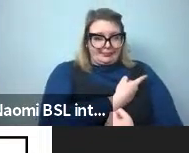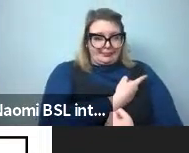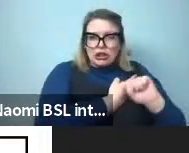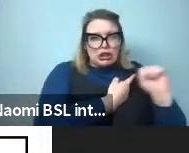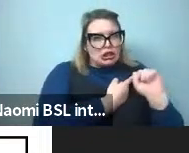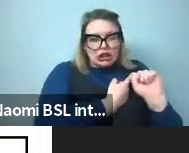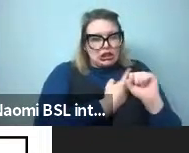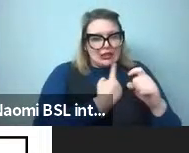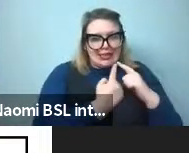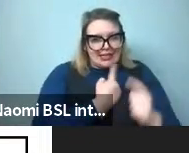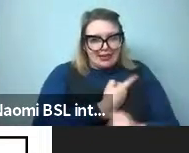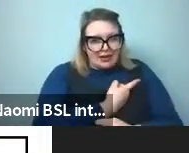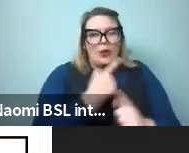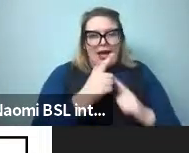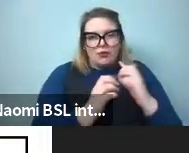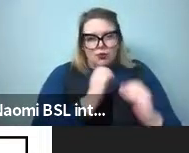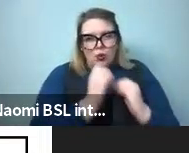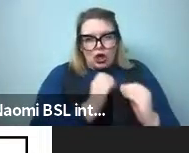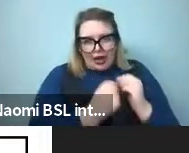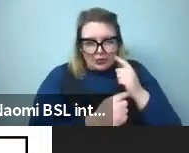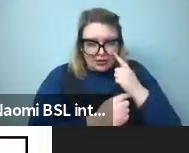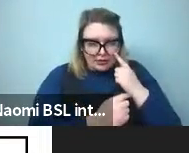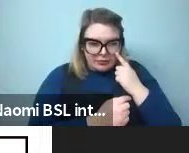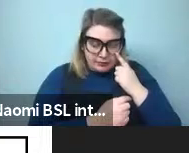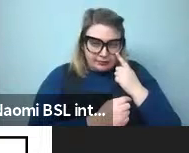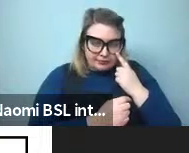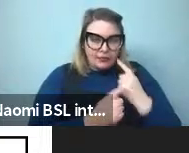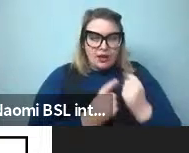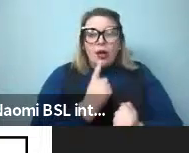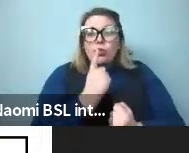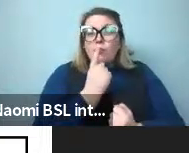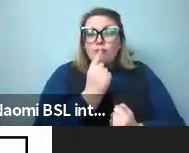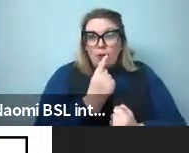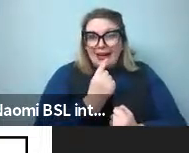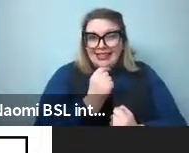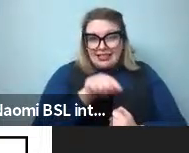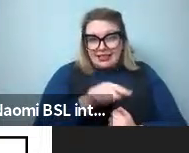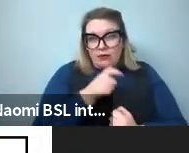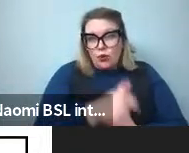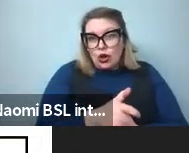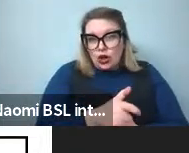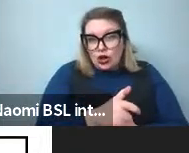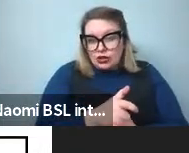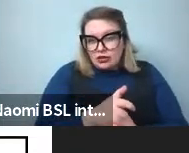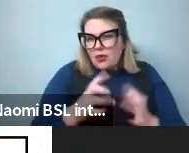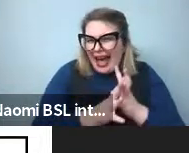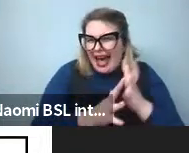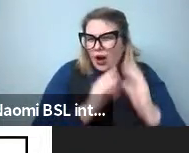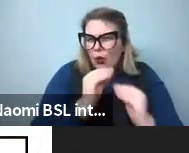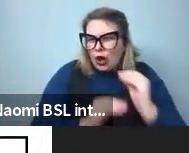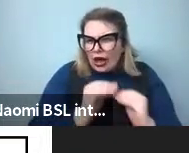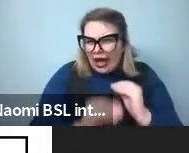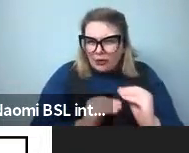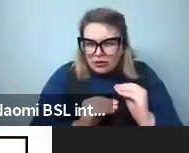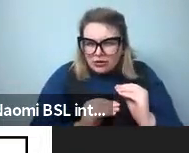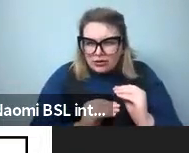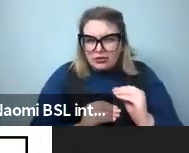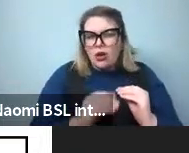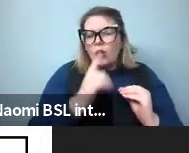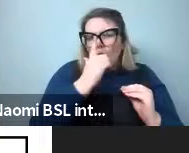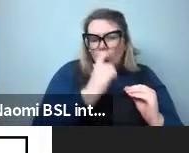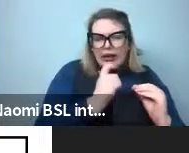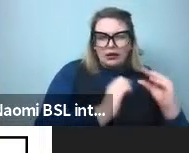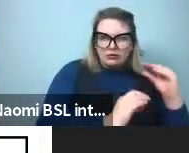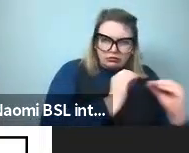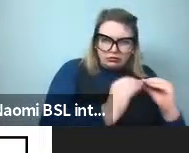and we have to compute this, the probability of a color given word. We have to compute this. How do we compute this? We do it by Bayes' theorem from this thing,